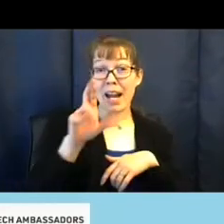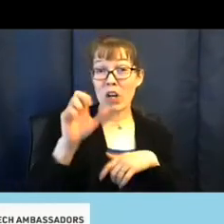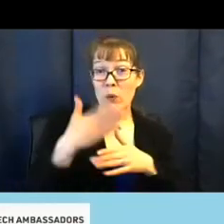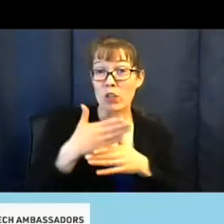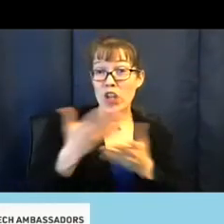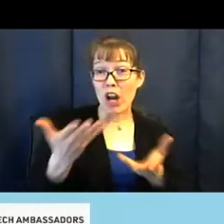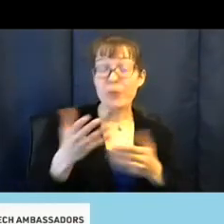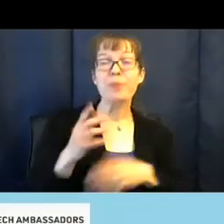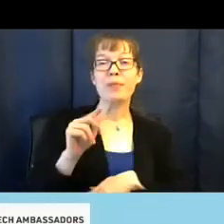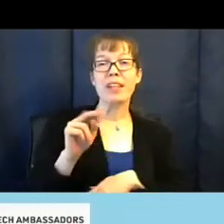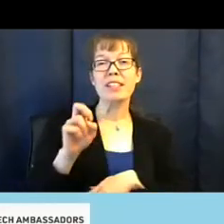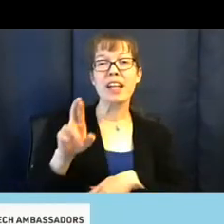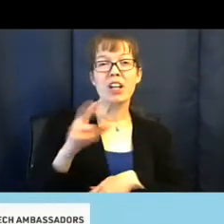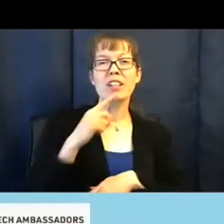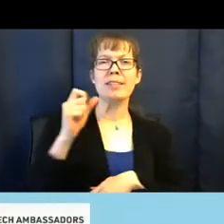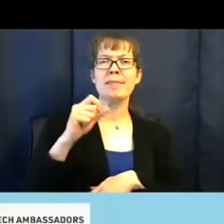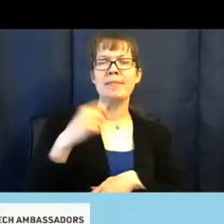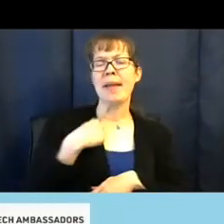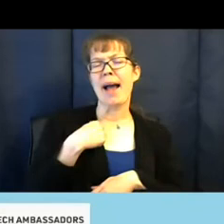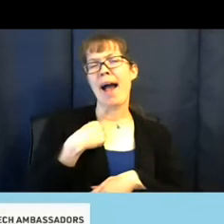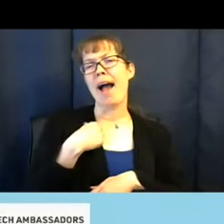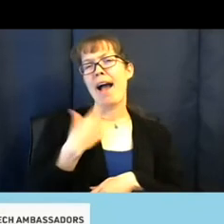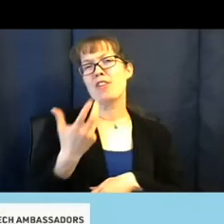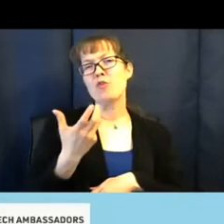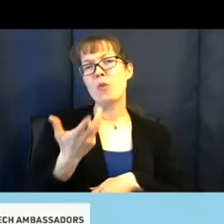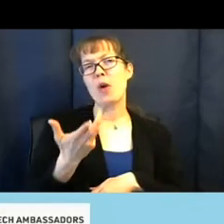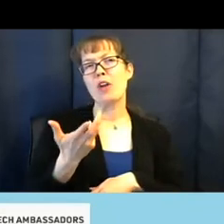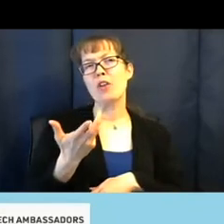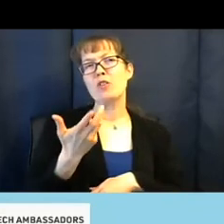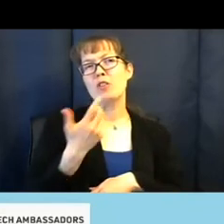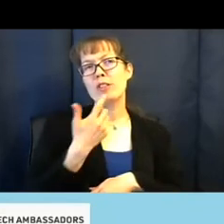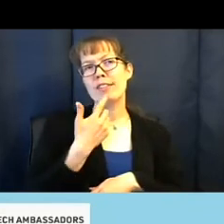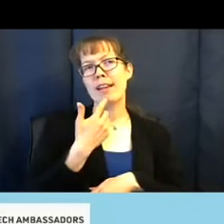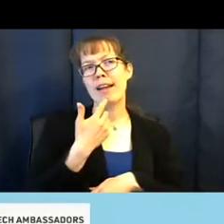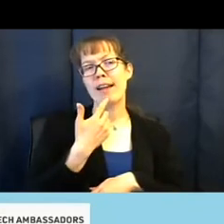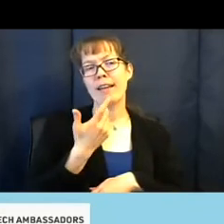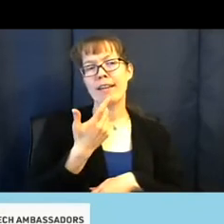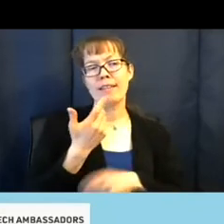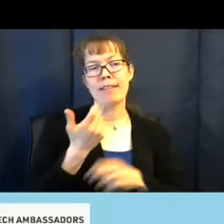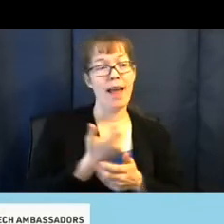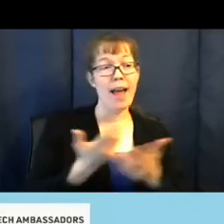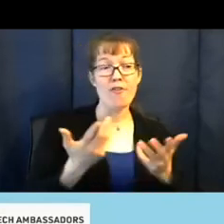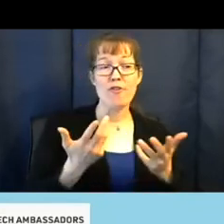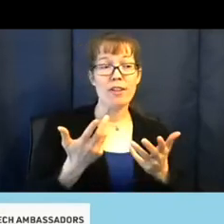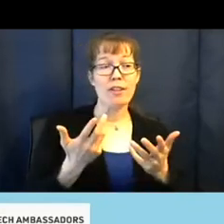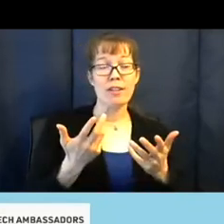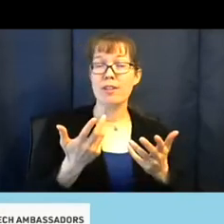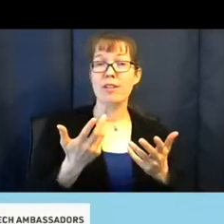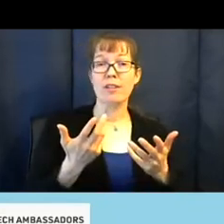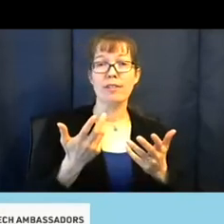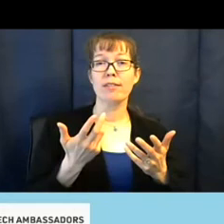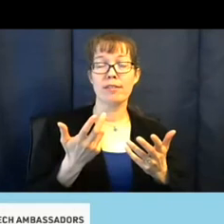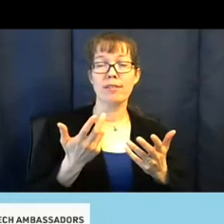Yeah. I just want to say just everything that all the other